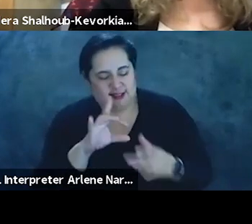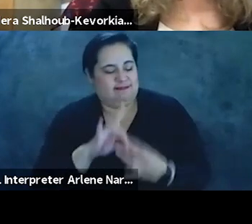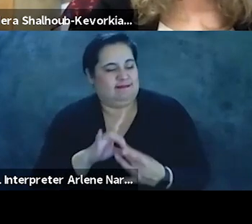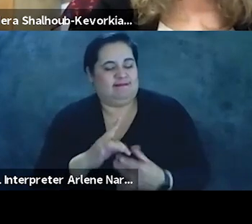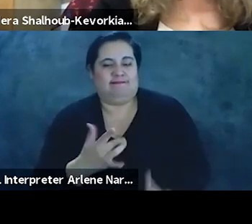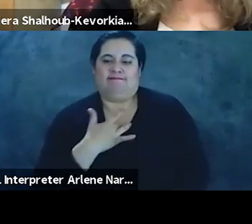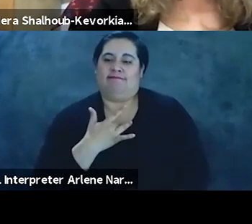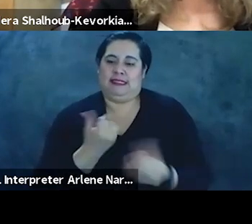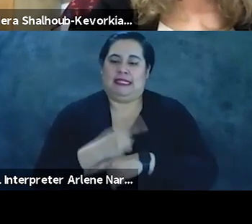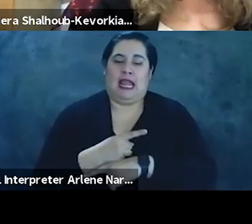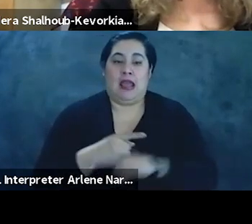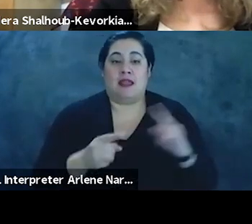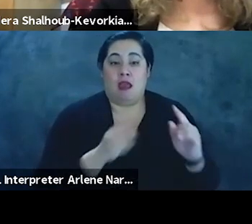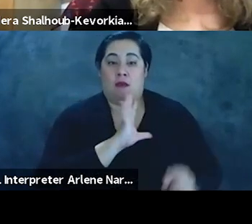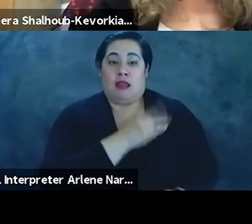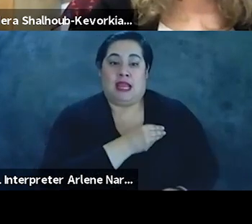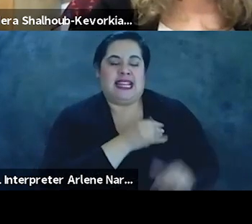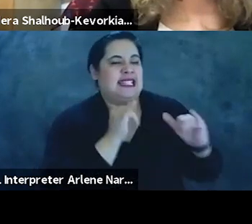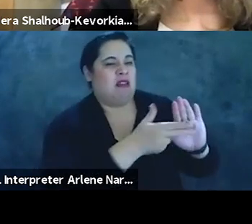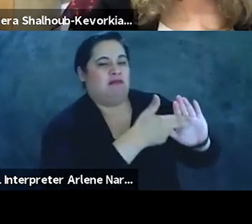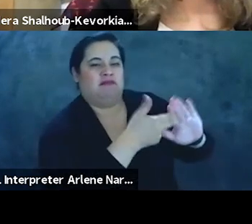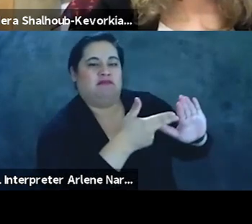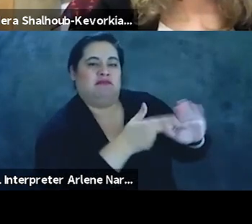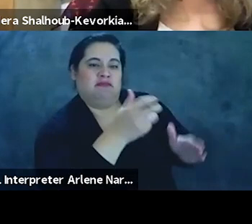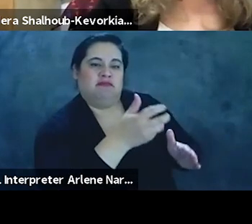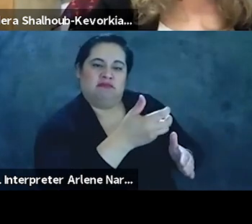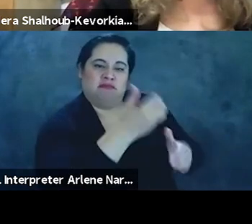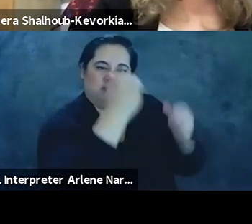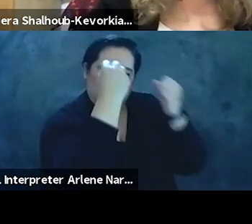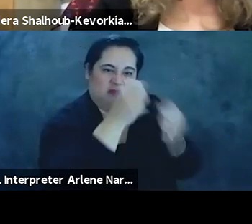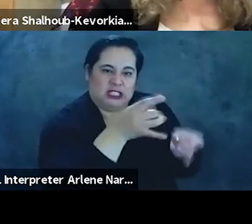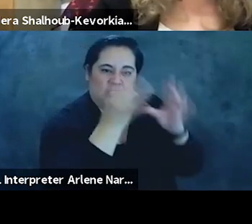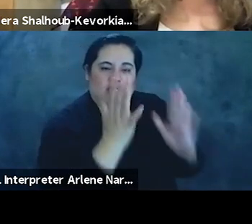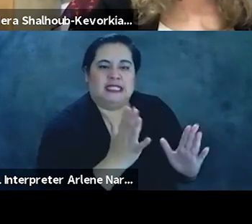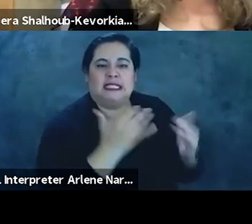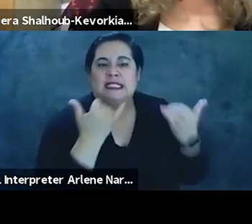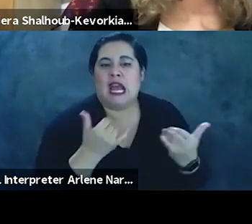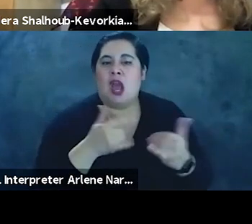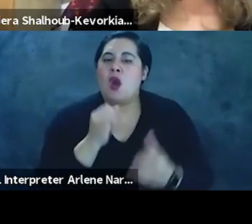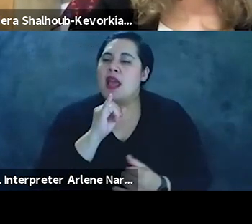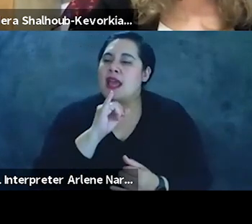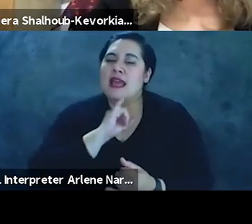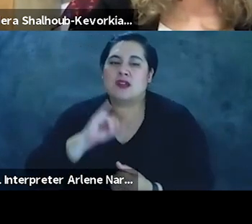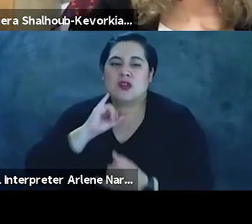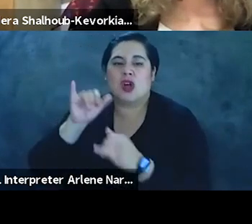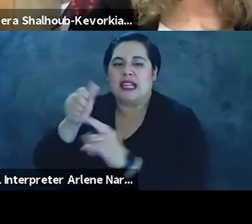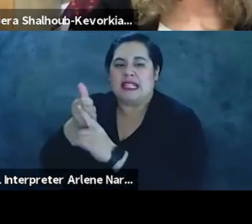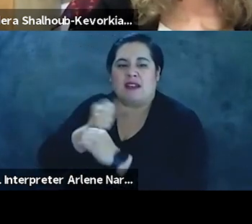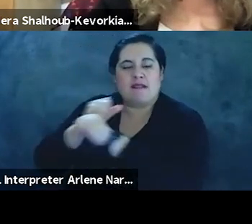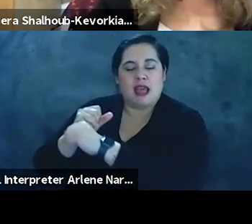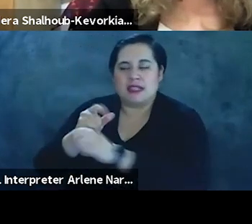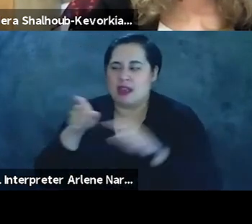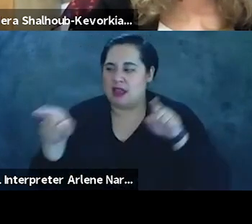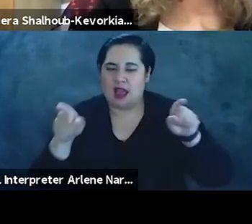The Palestinian remains the terrorist, now cast most centrally in the figure of Hamas. Israel still acts in self-defense. The IDF is a force that